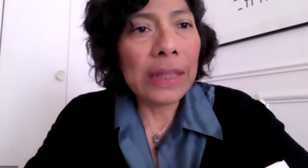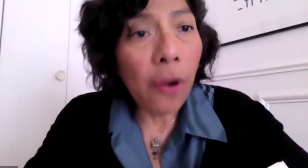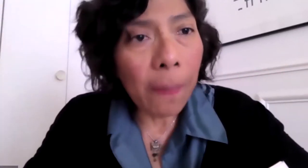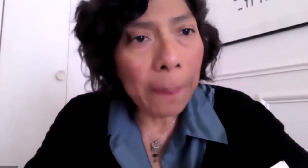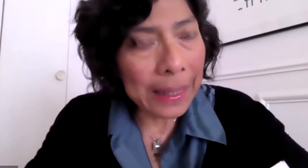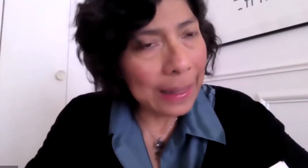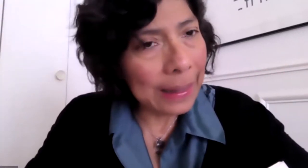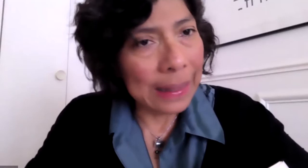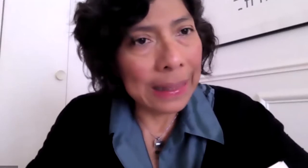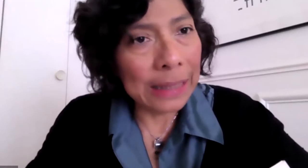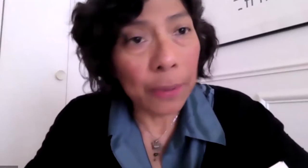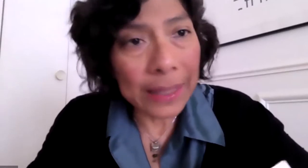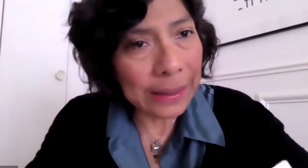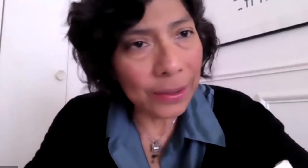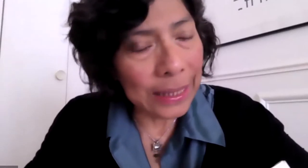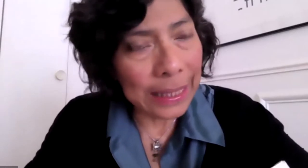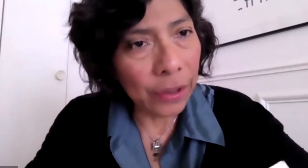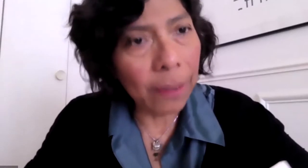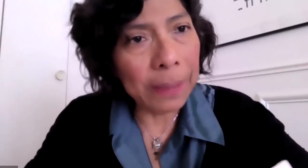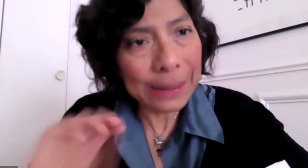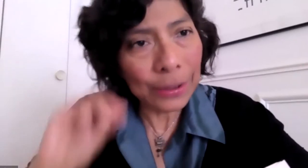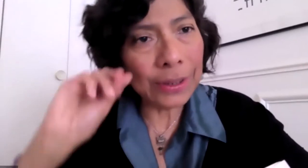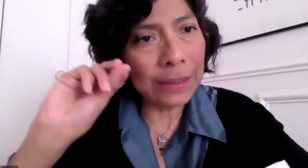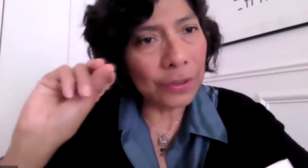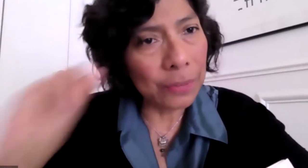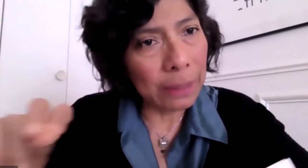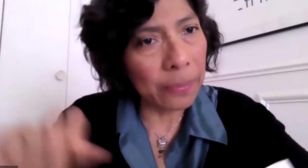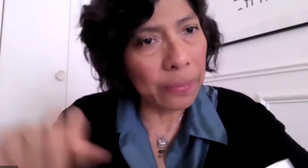measuring like the whole group.